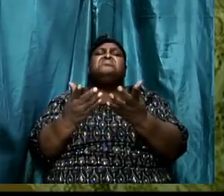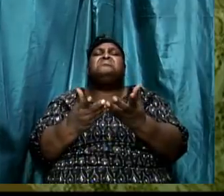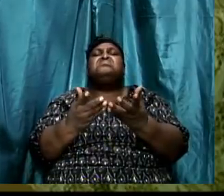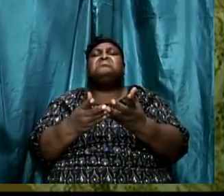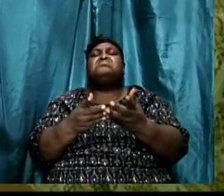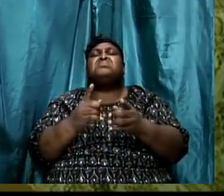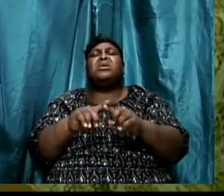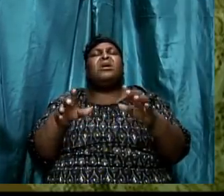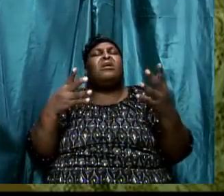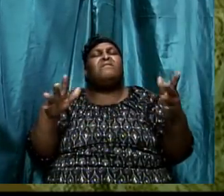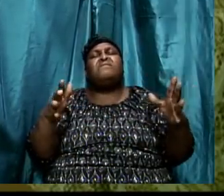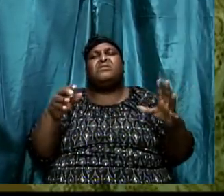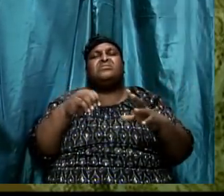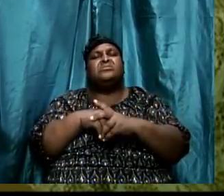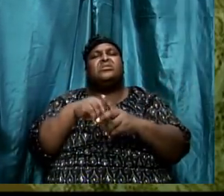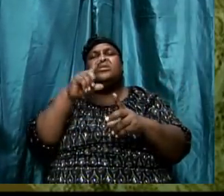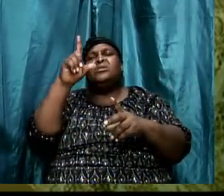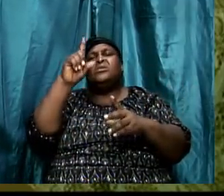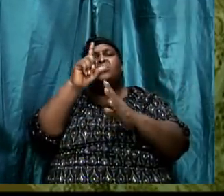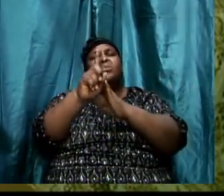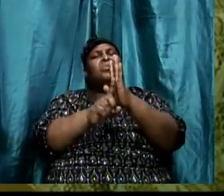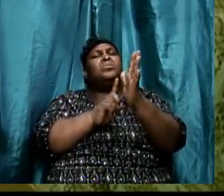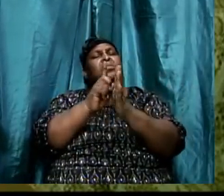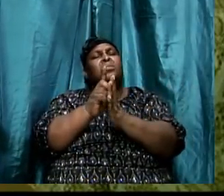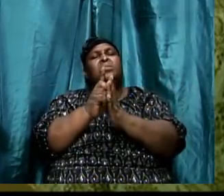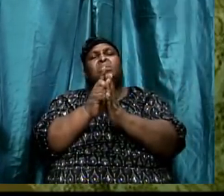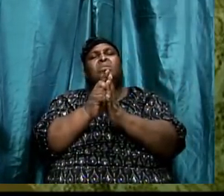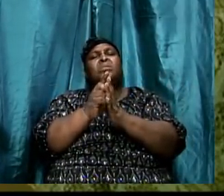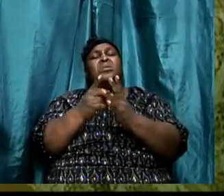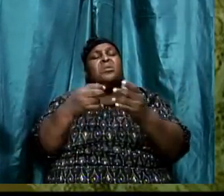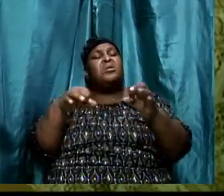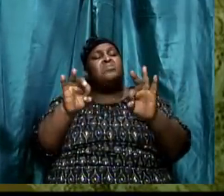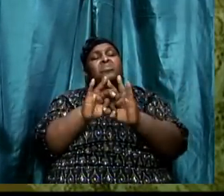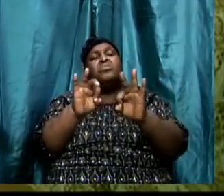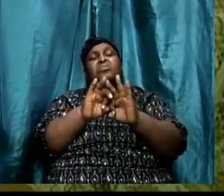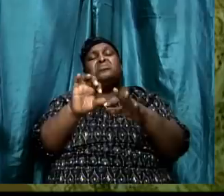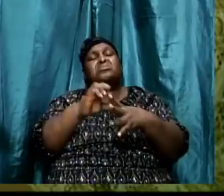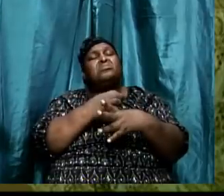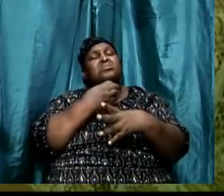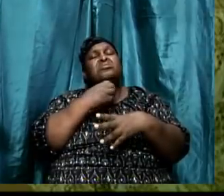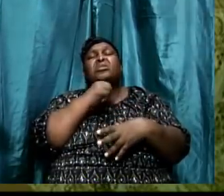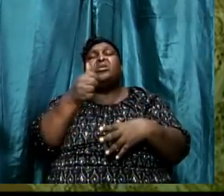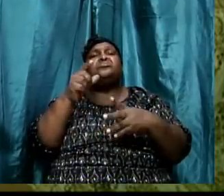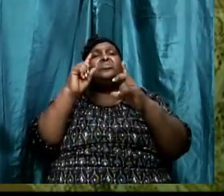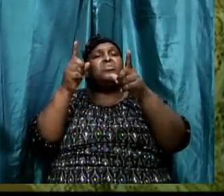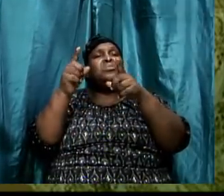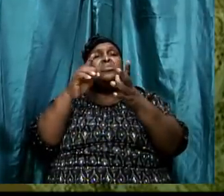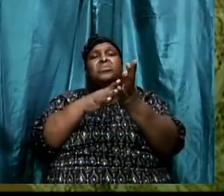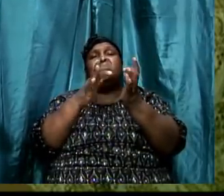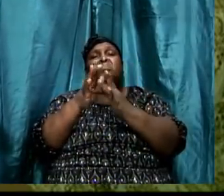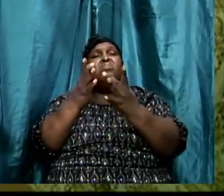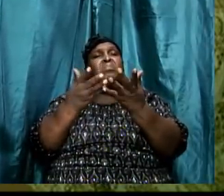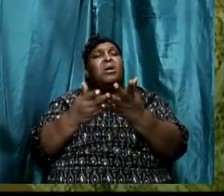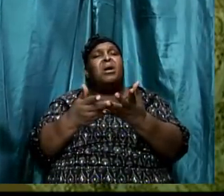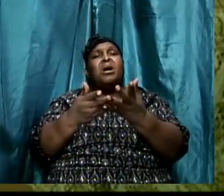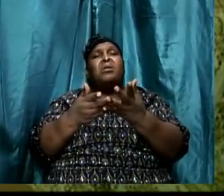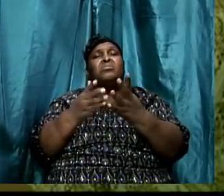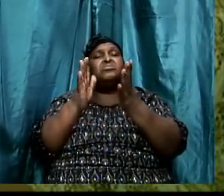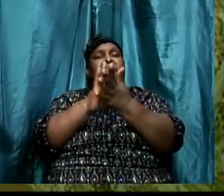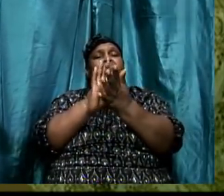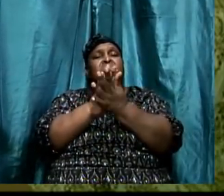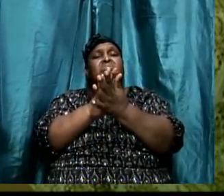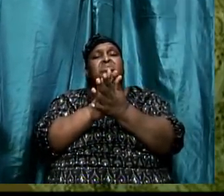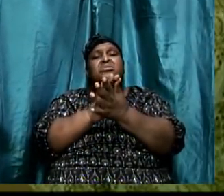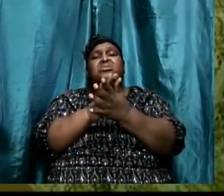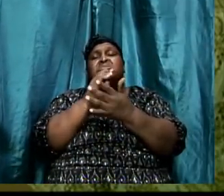session. But however, it's important that even if we don't go to Bible school, there are some basic things that we can do